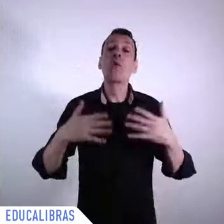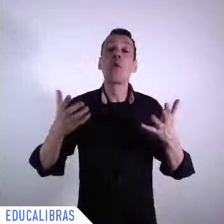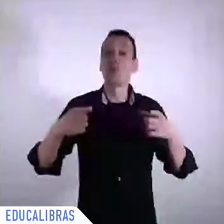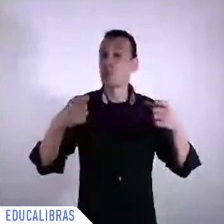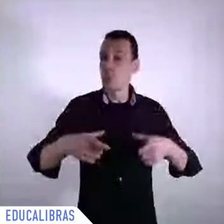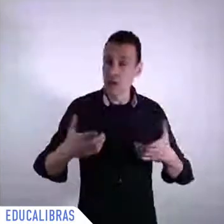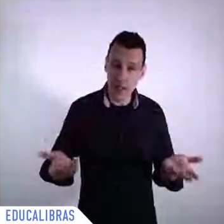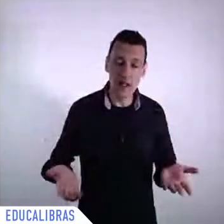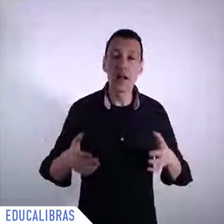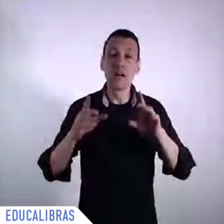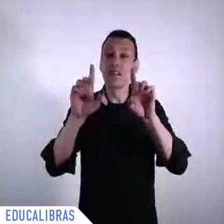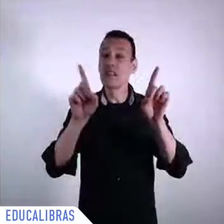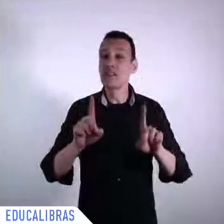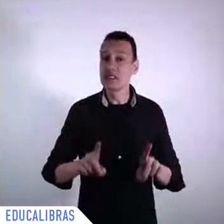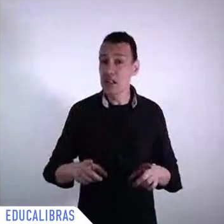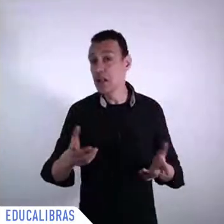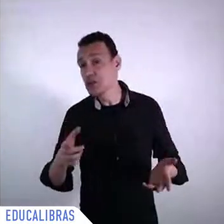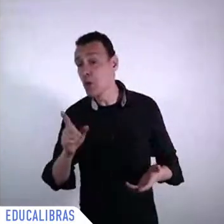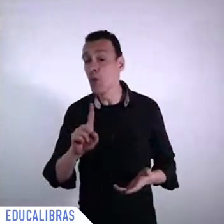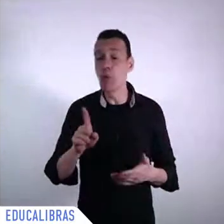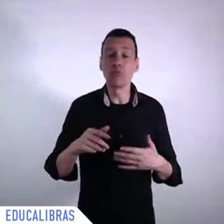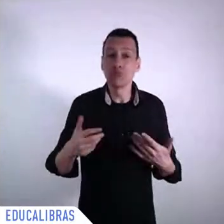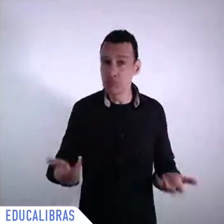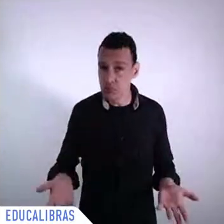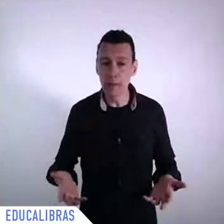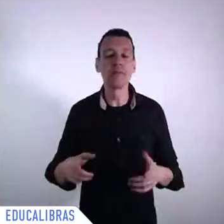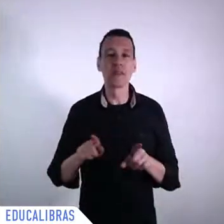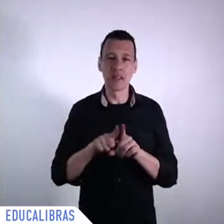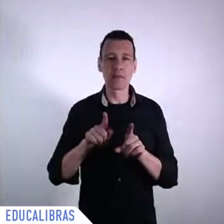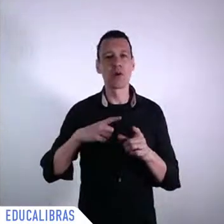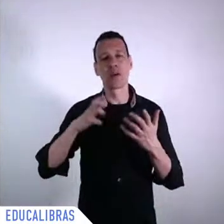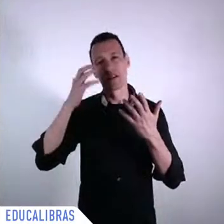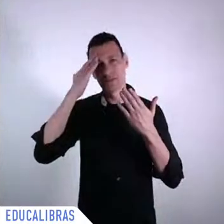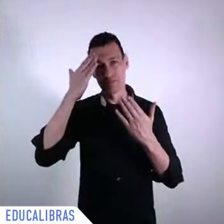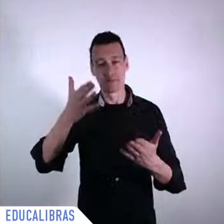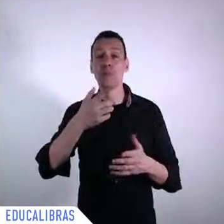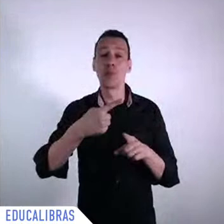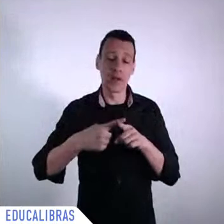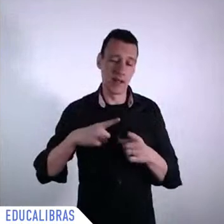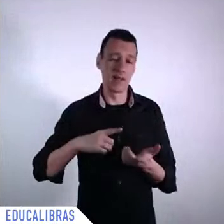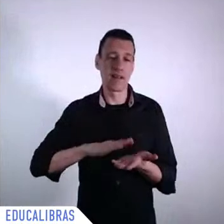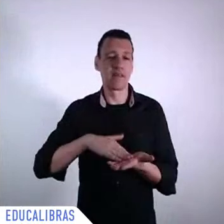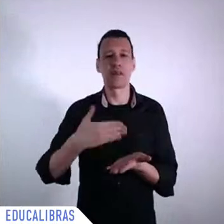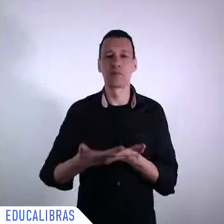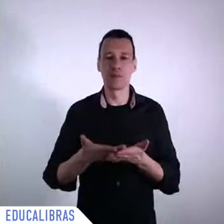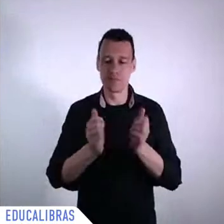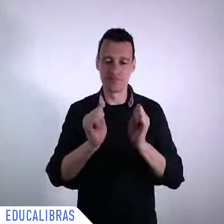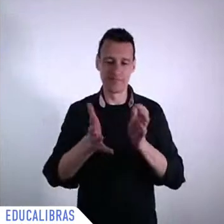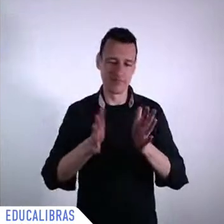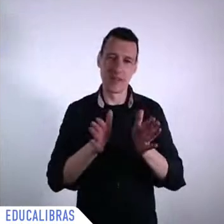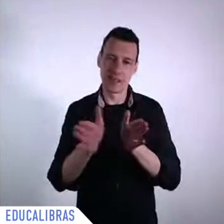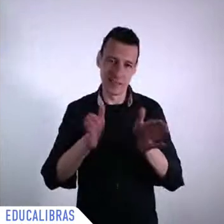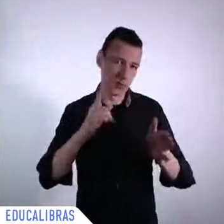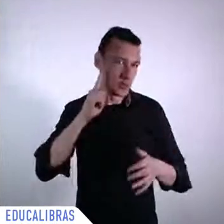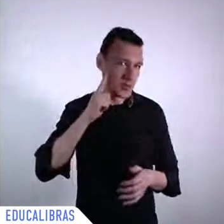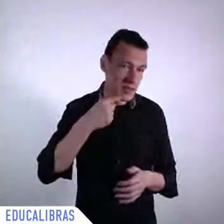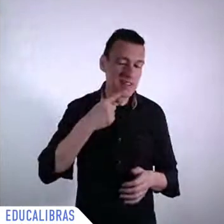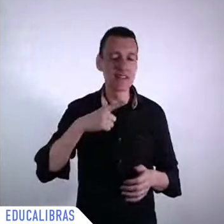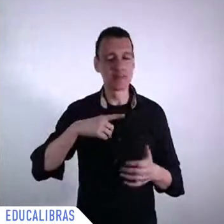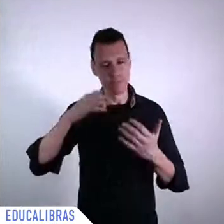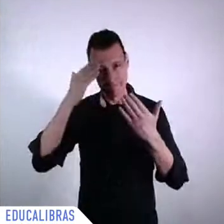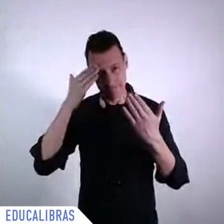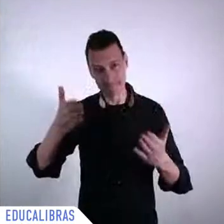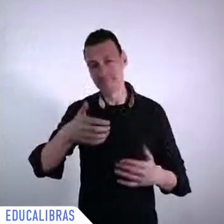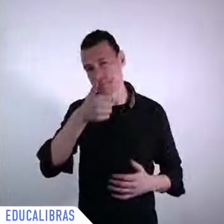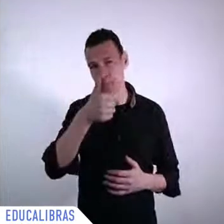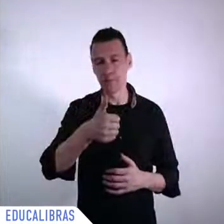these multiple inequalities are connected to what we call a culture of privilege that